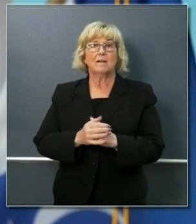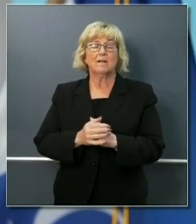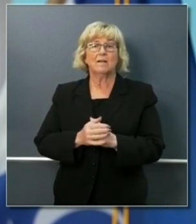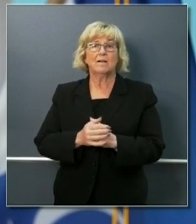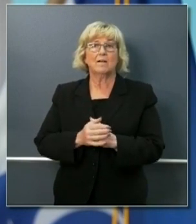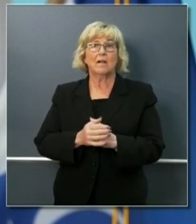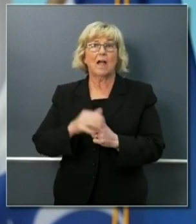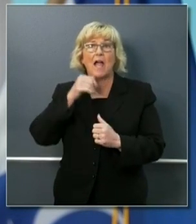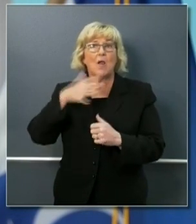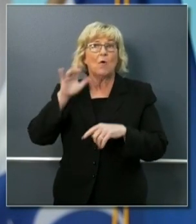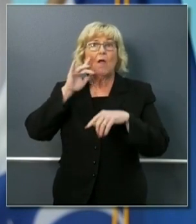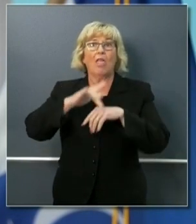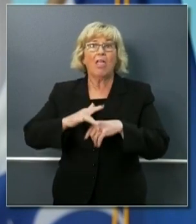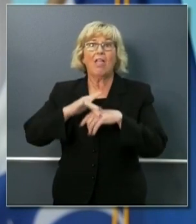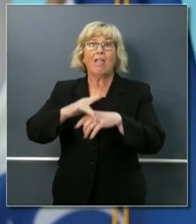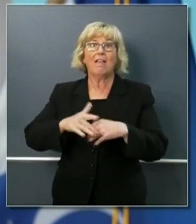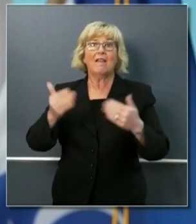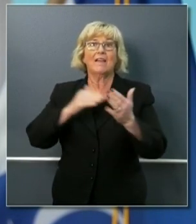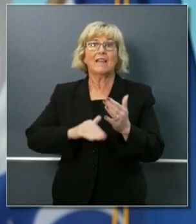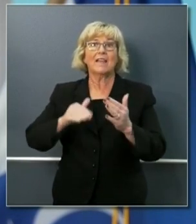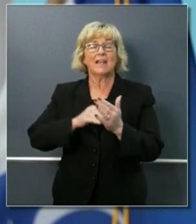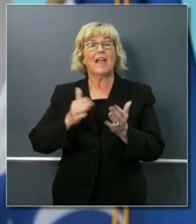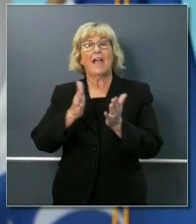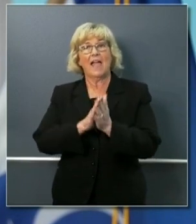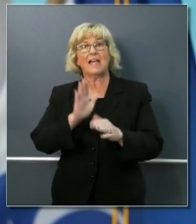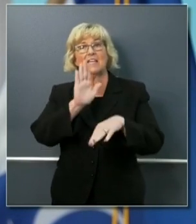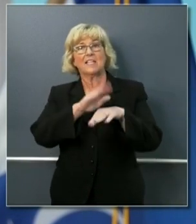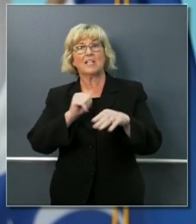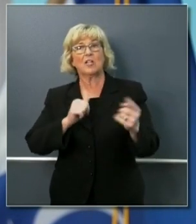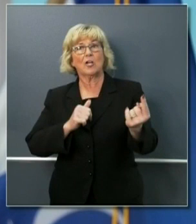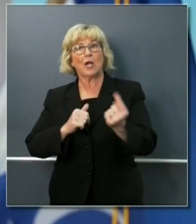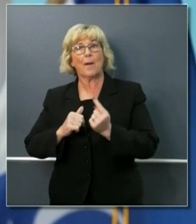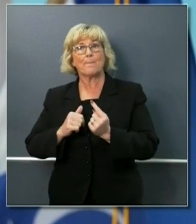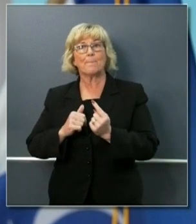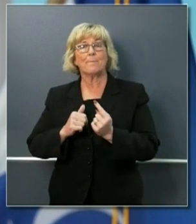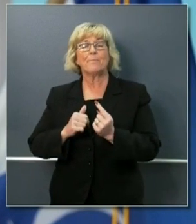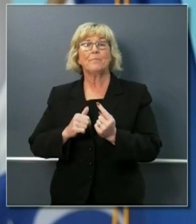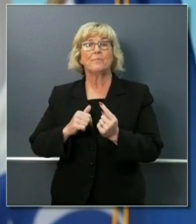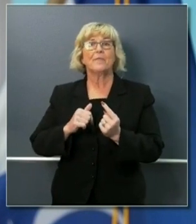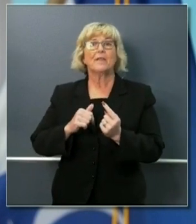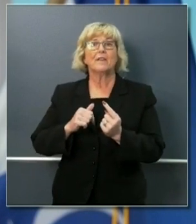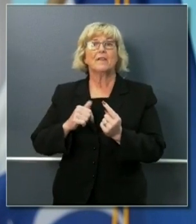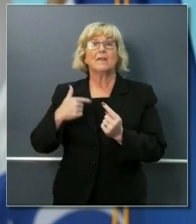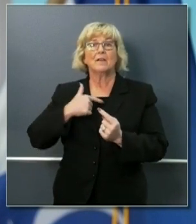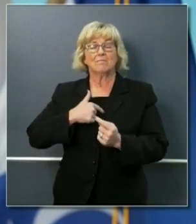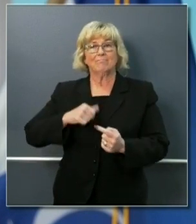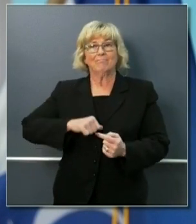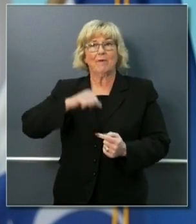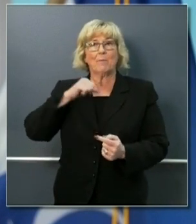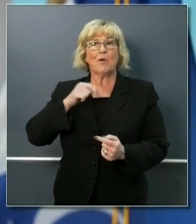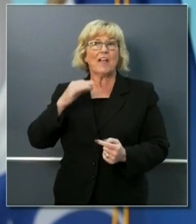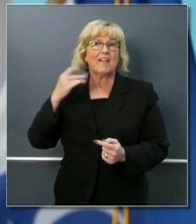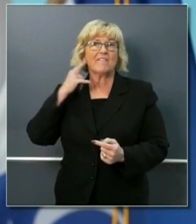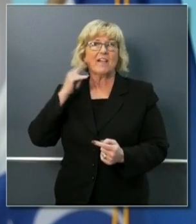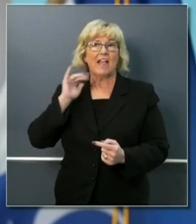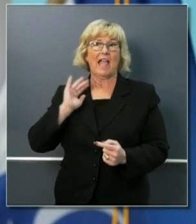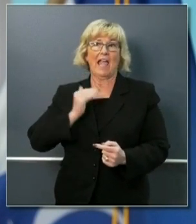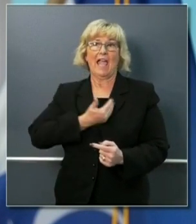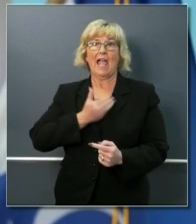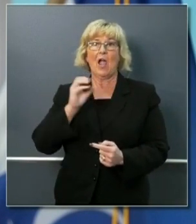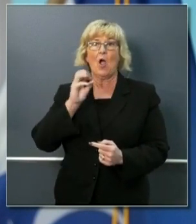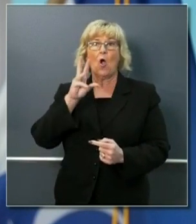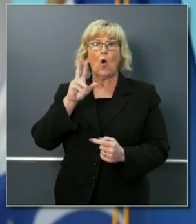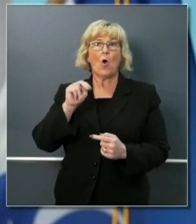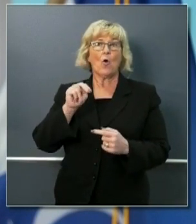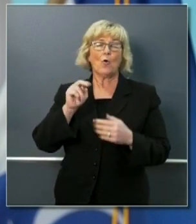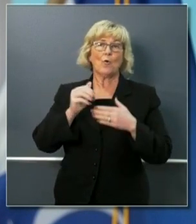belabor this let me just ask her to come on up and sure Surgeon General we're proud as the State of California to have our own Surgeon